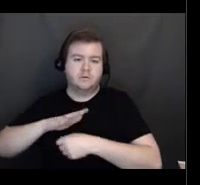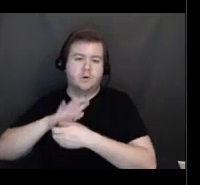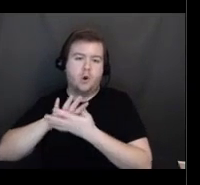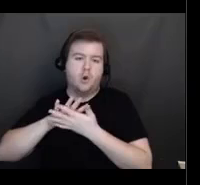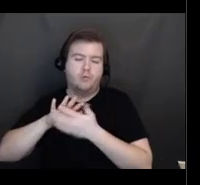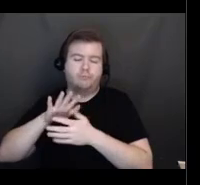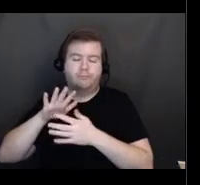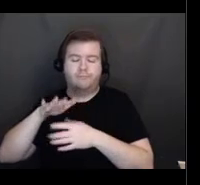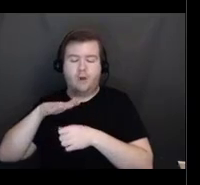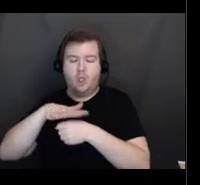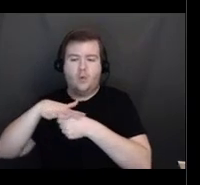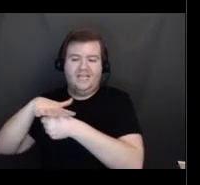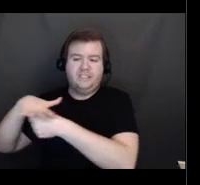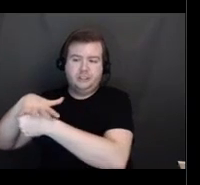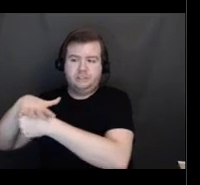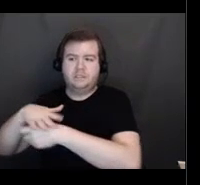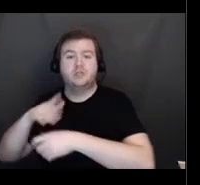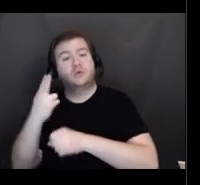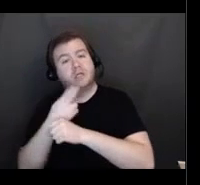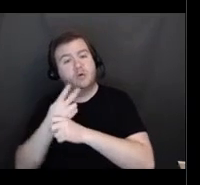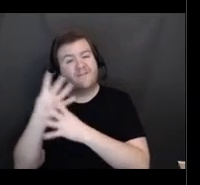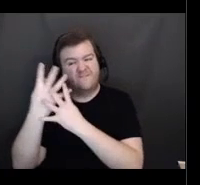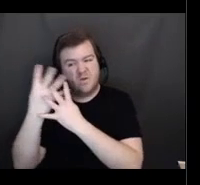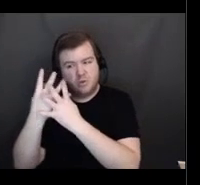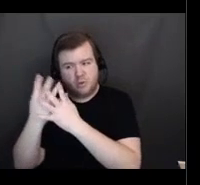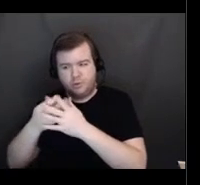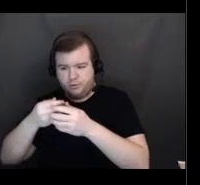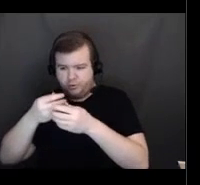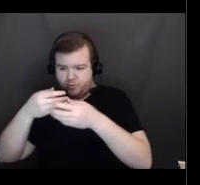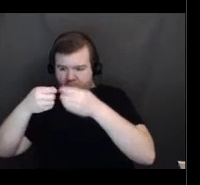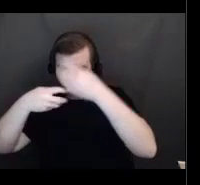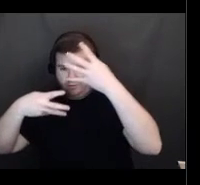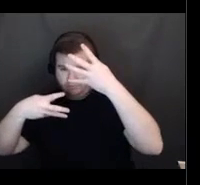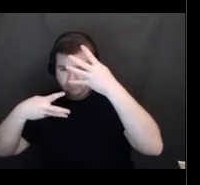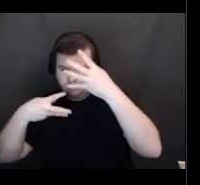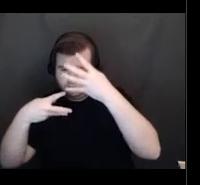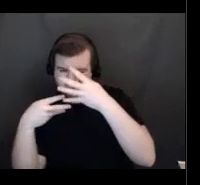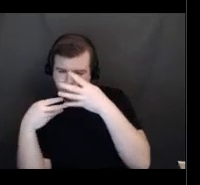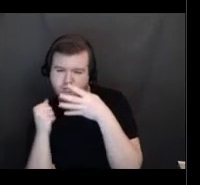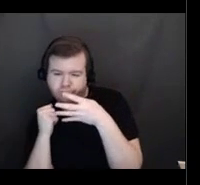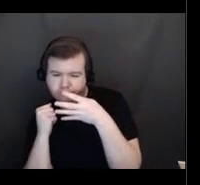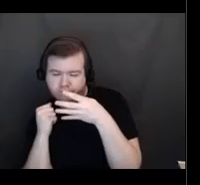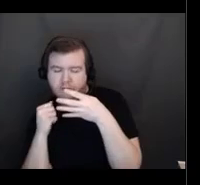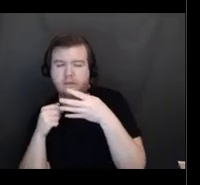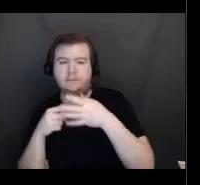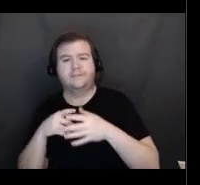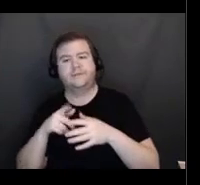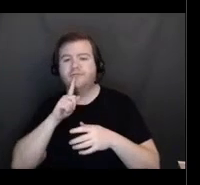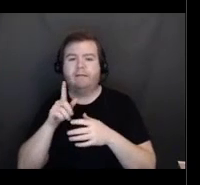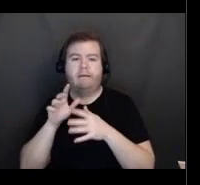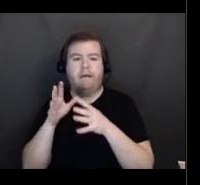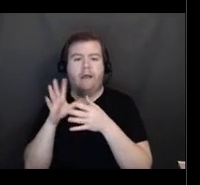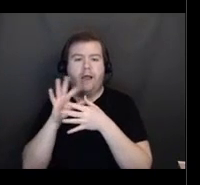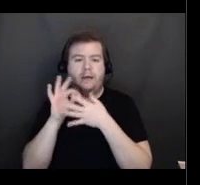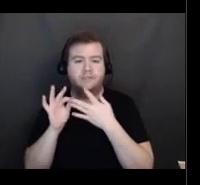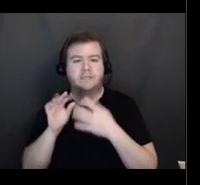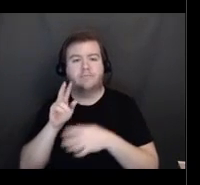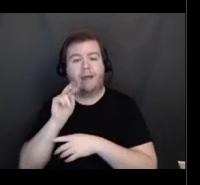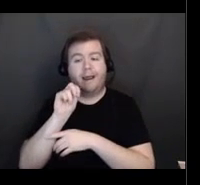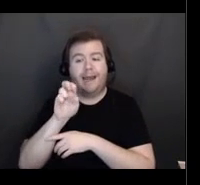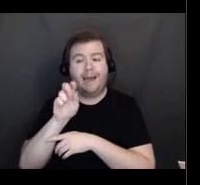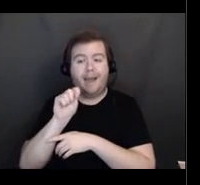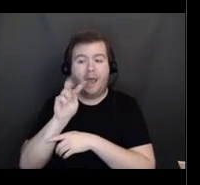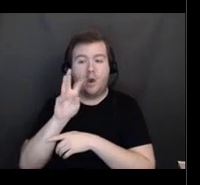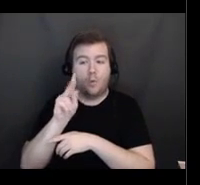to sort through the search results. The options are proximity and miles or by network. Additionally,